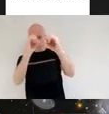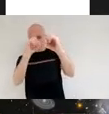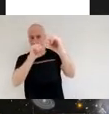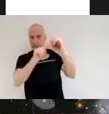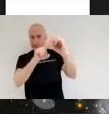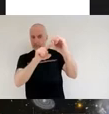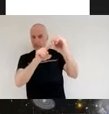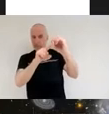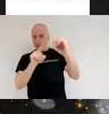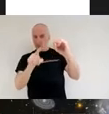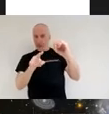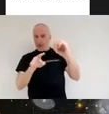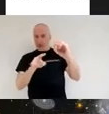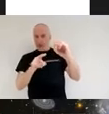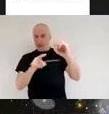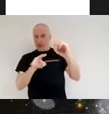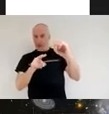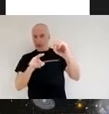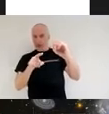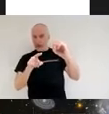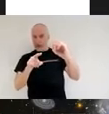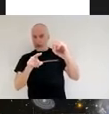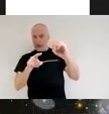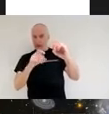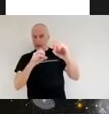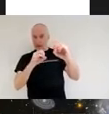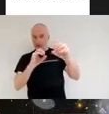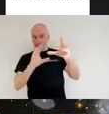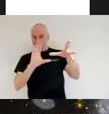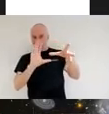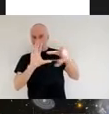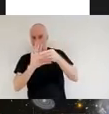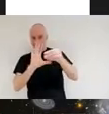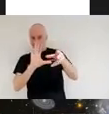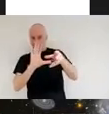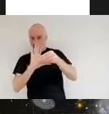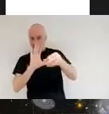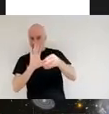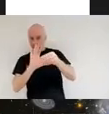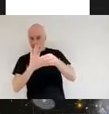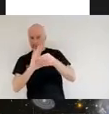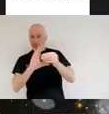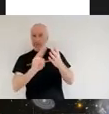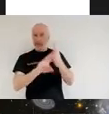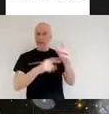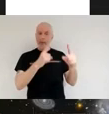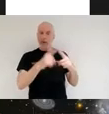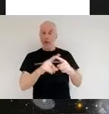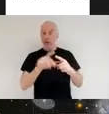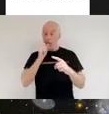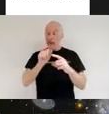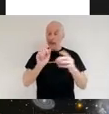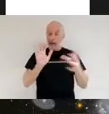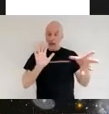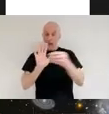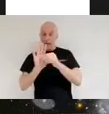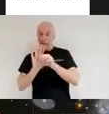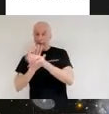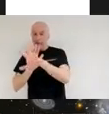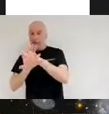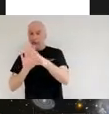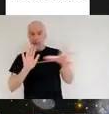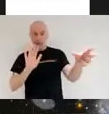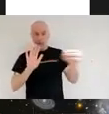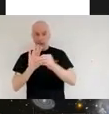are going to be absorbed by the molecules in the atmosphere now they will be re-radiated again we saw that with the carbon dioxide